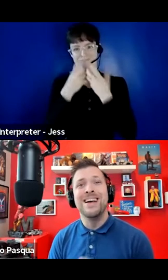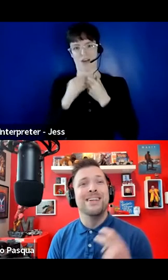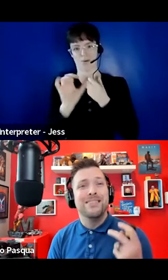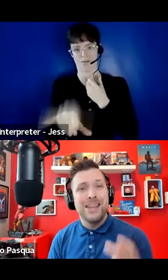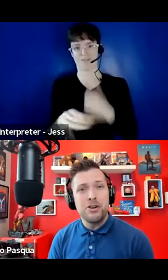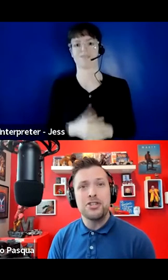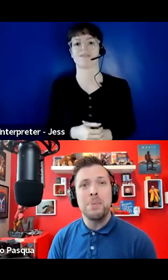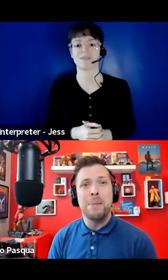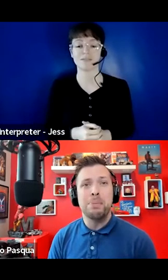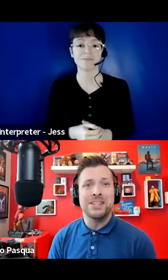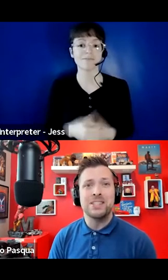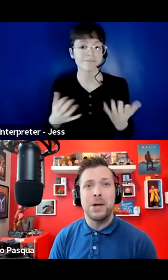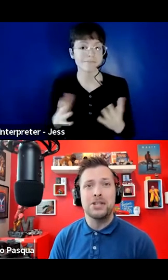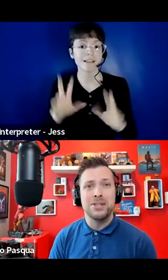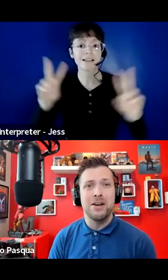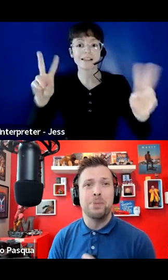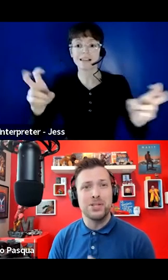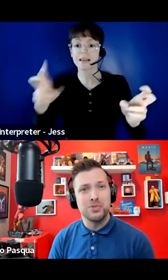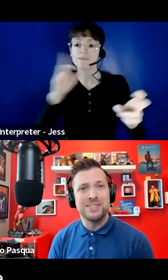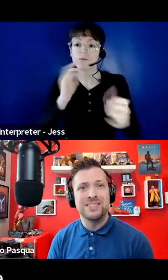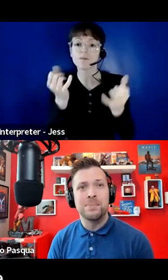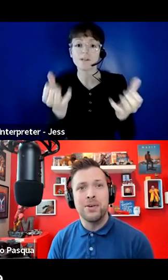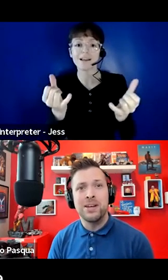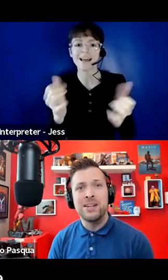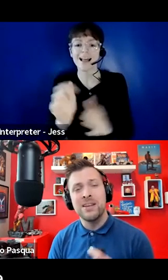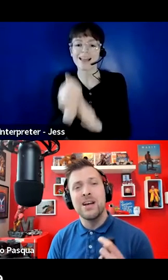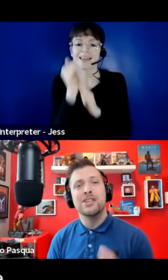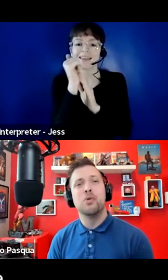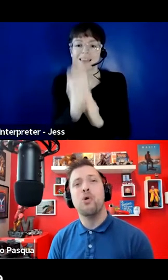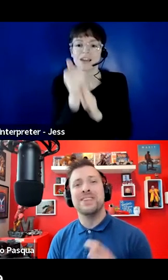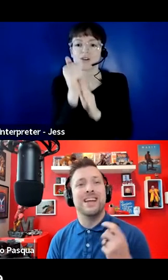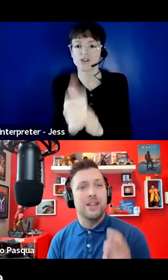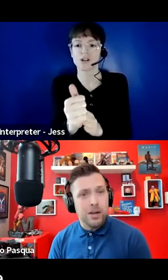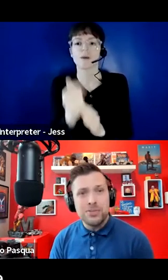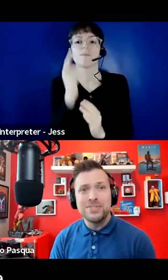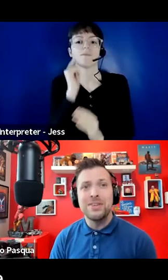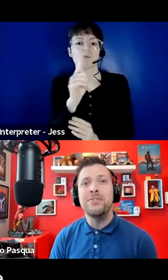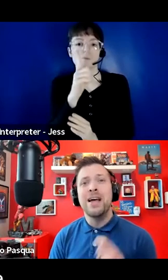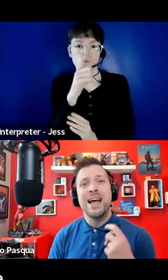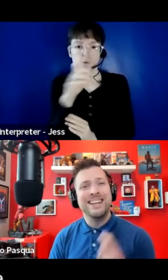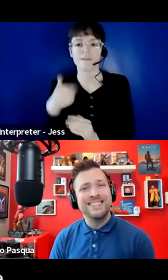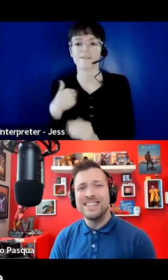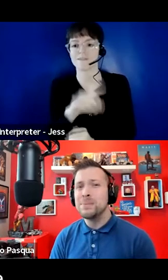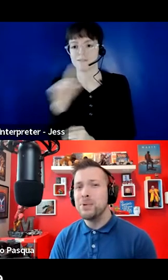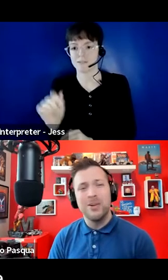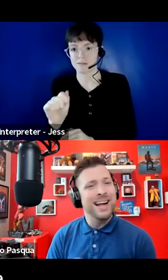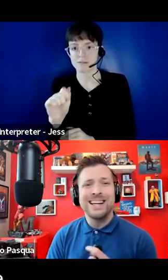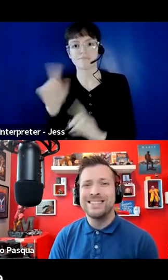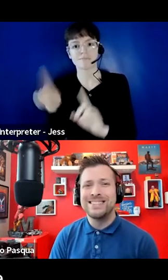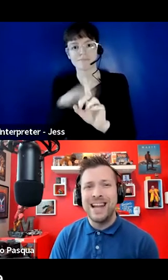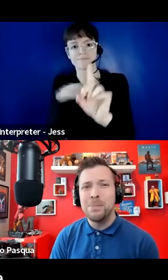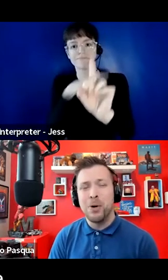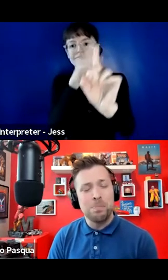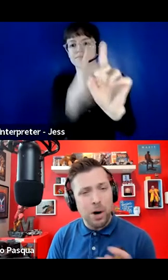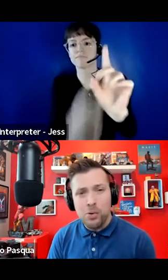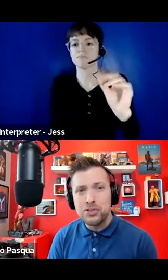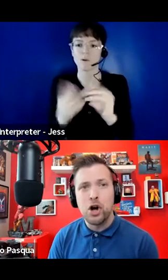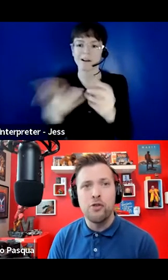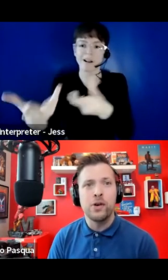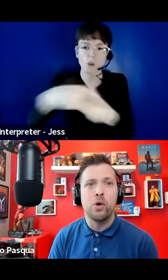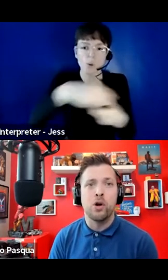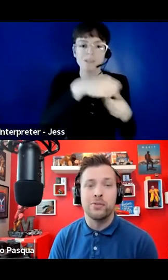is leadership and participation of persons with disabilities towards an inclusive, accessible, and sustainable